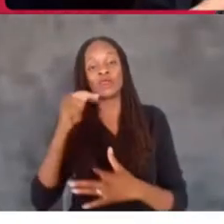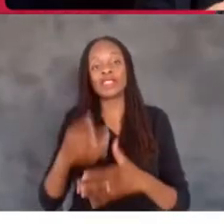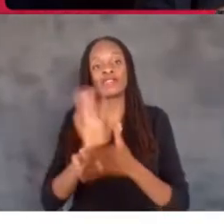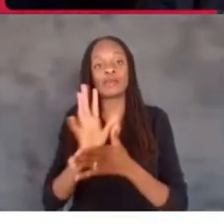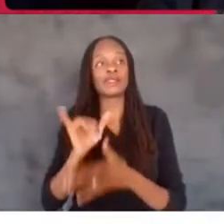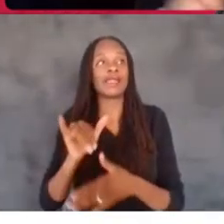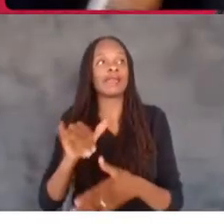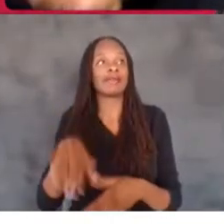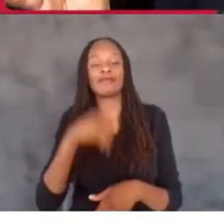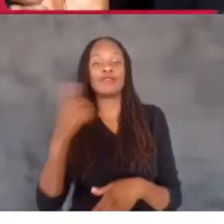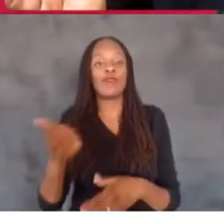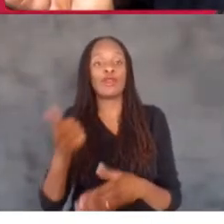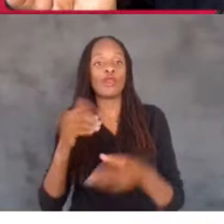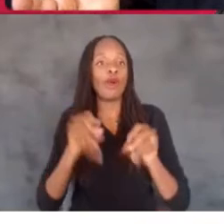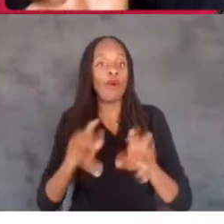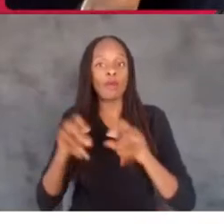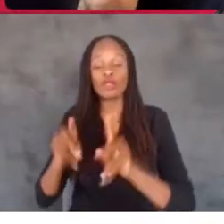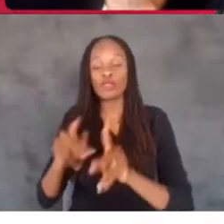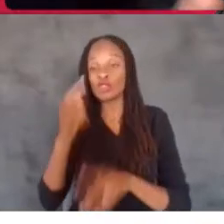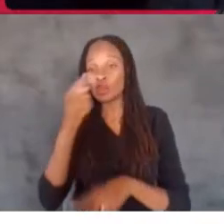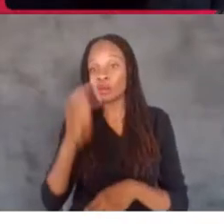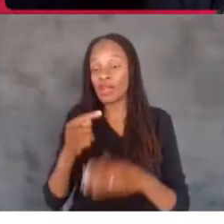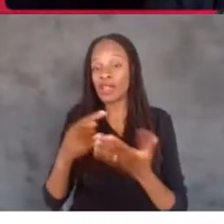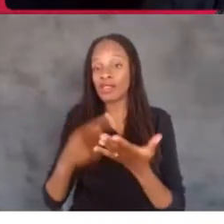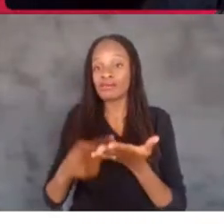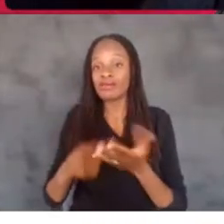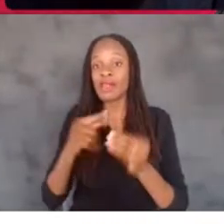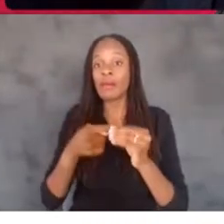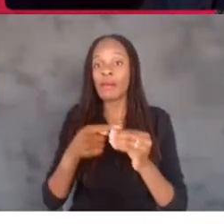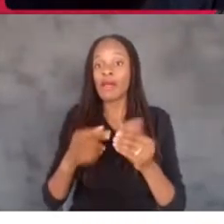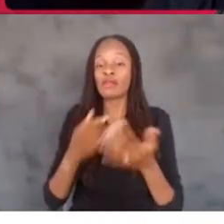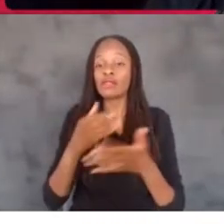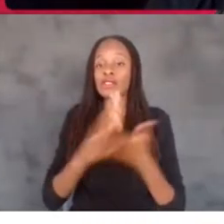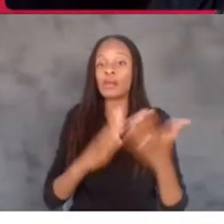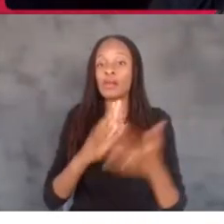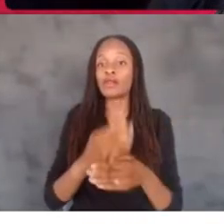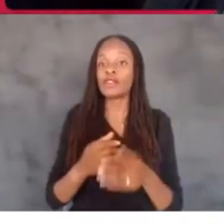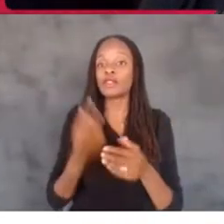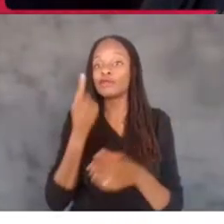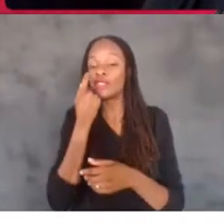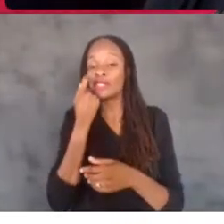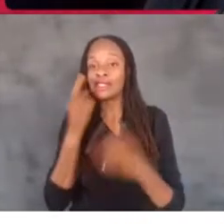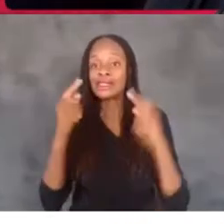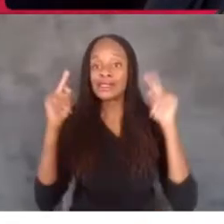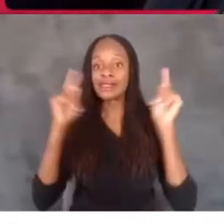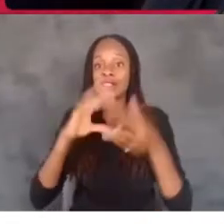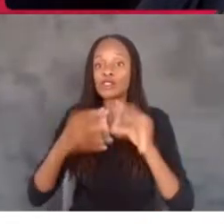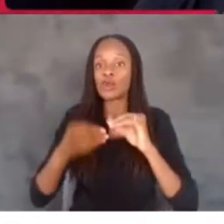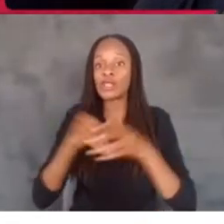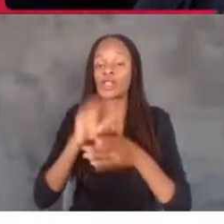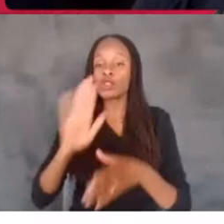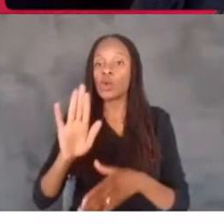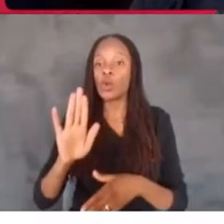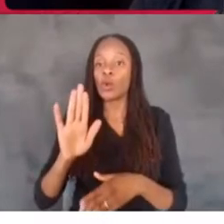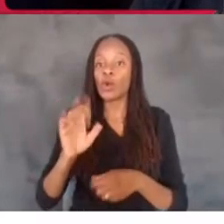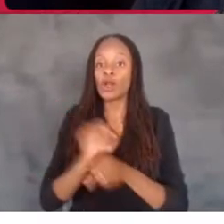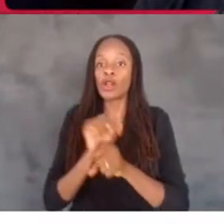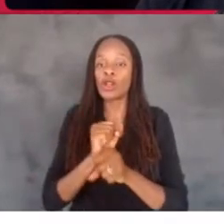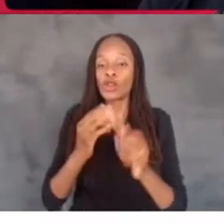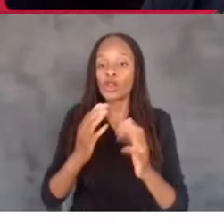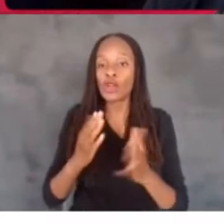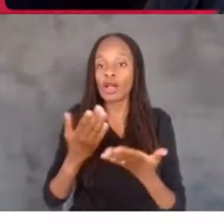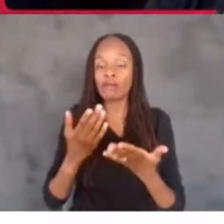to other opportunities. Can you talk about some of those recent success stories in your career? Yeah, it's crazy because when I